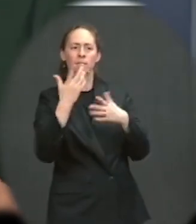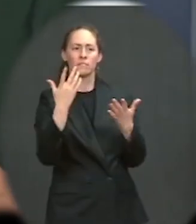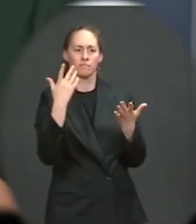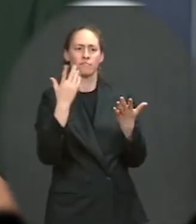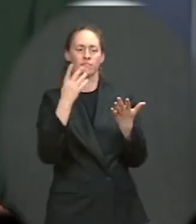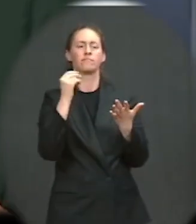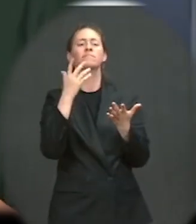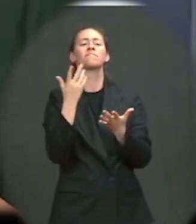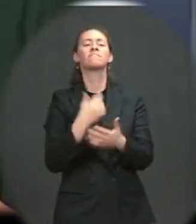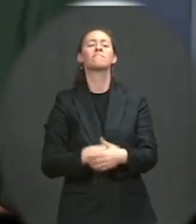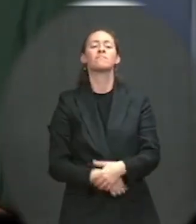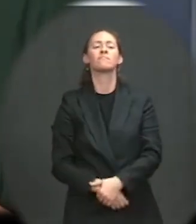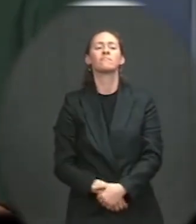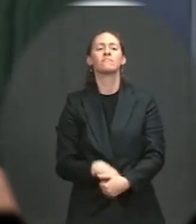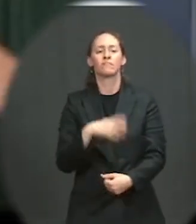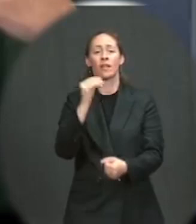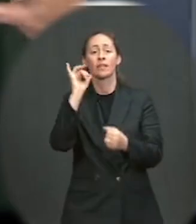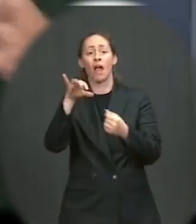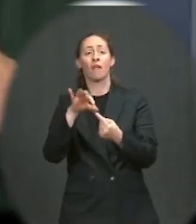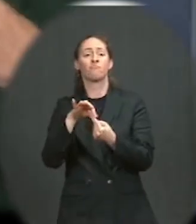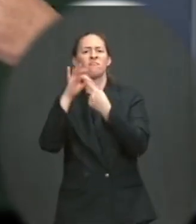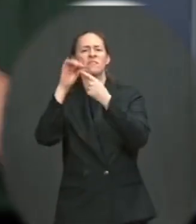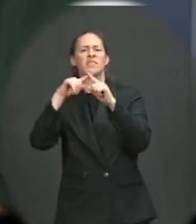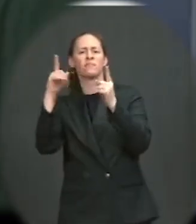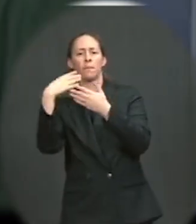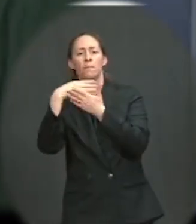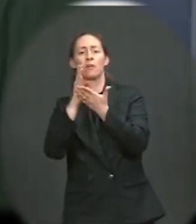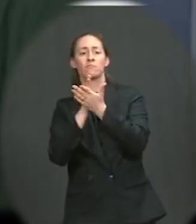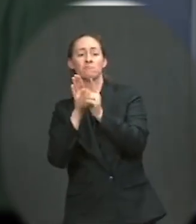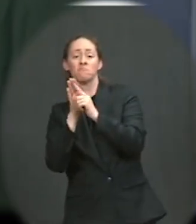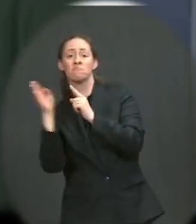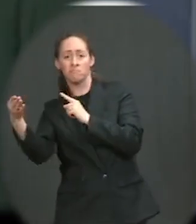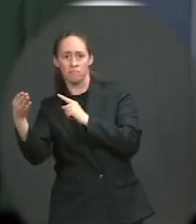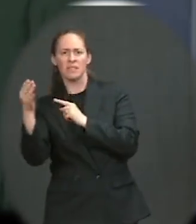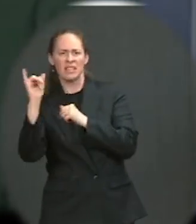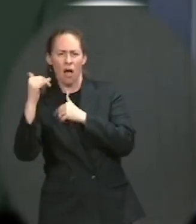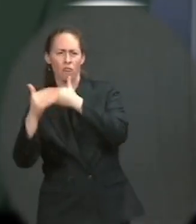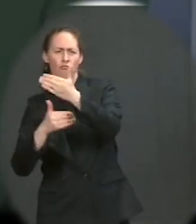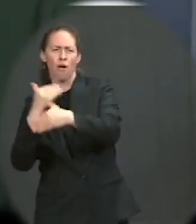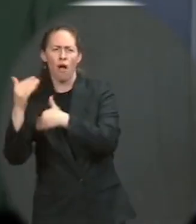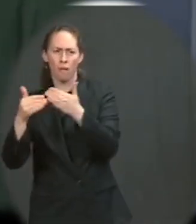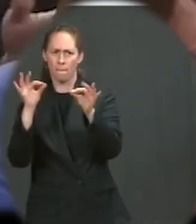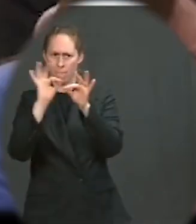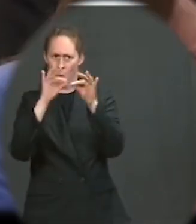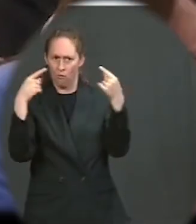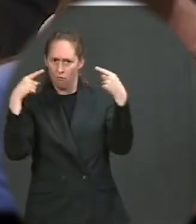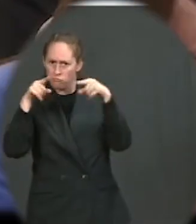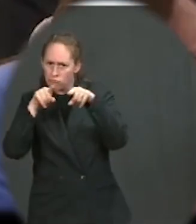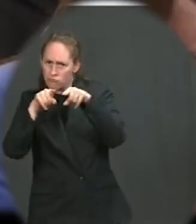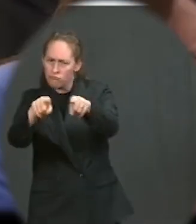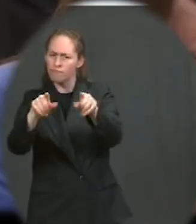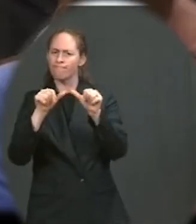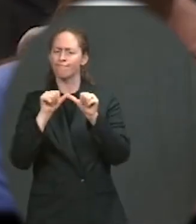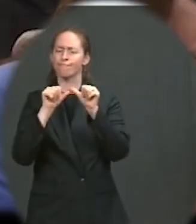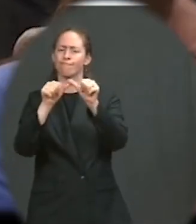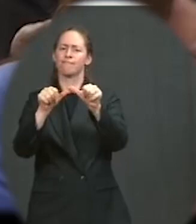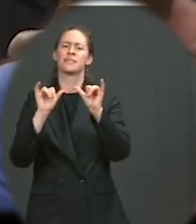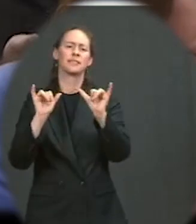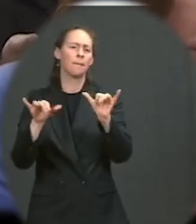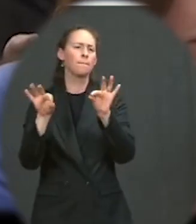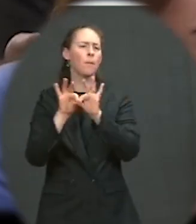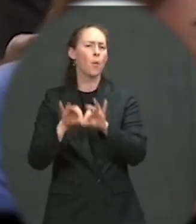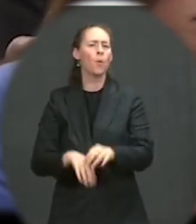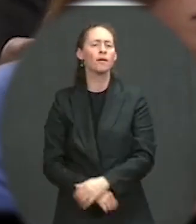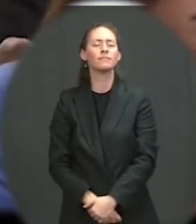That's because that's how that process works. But it's important to keep both tracks going. And then there's one more for you on, I just wanted to follow up if you had any answer from